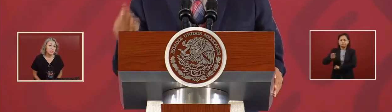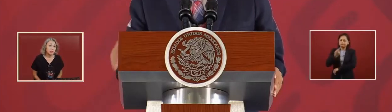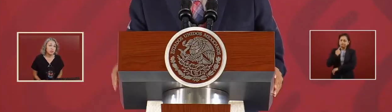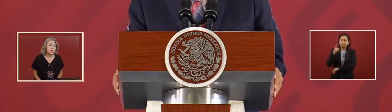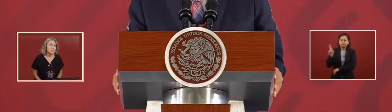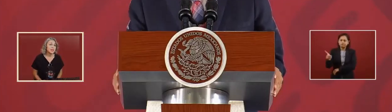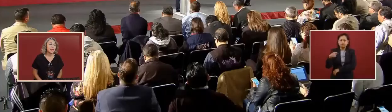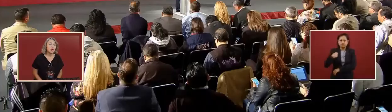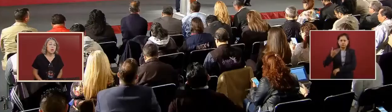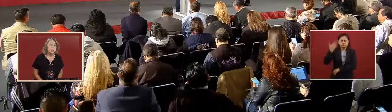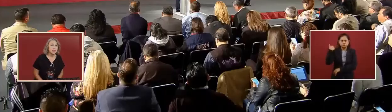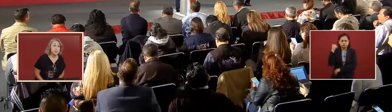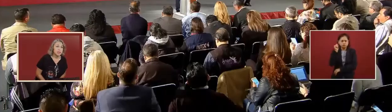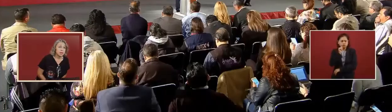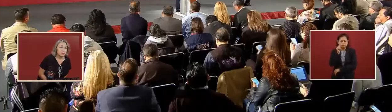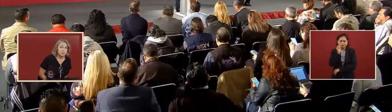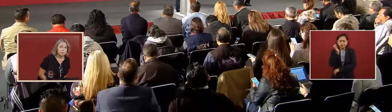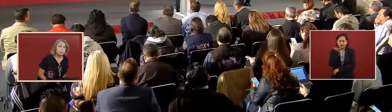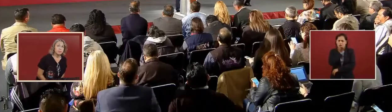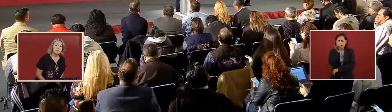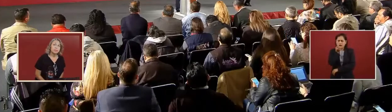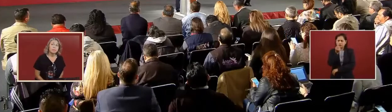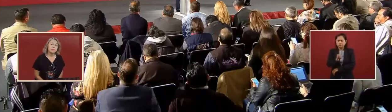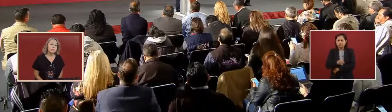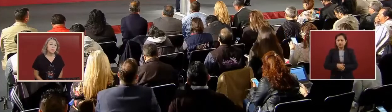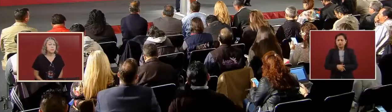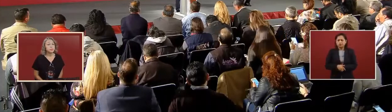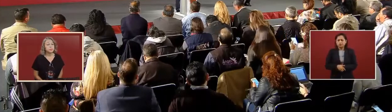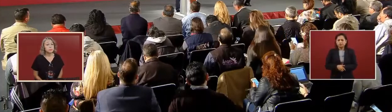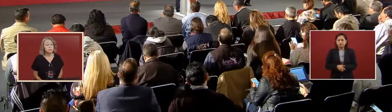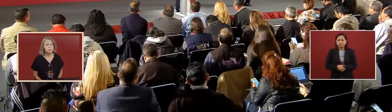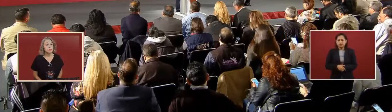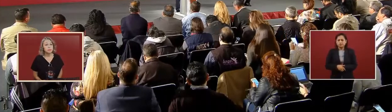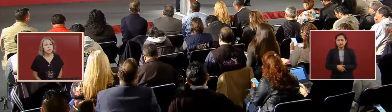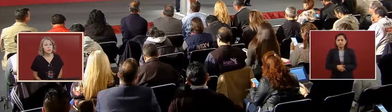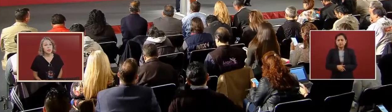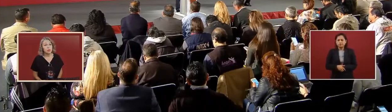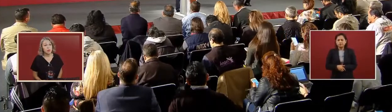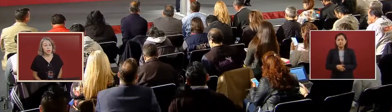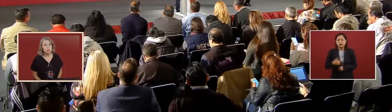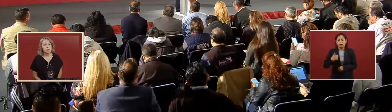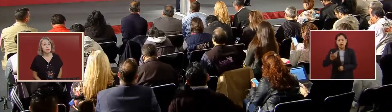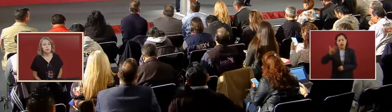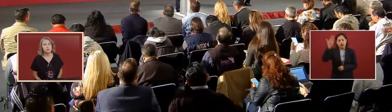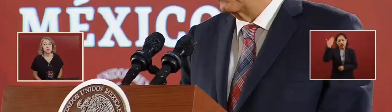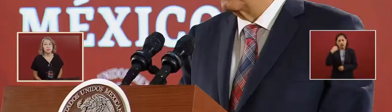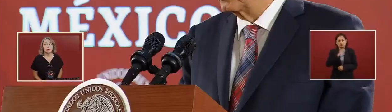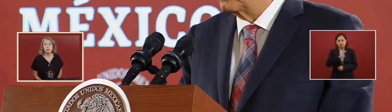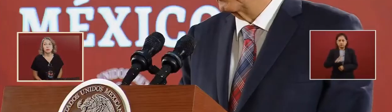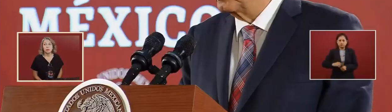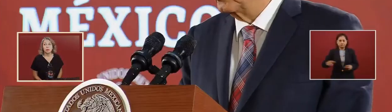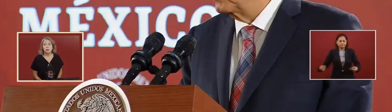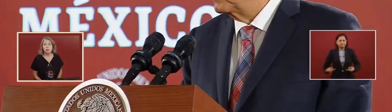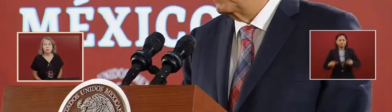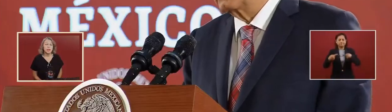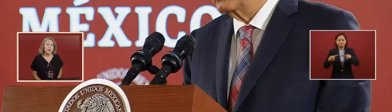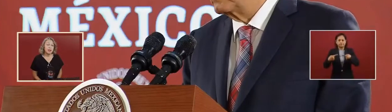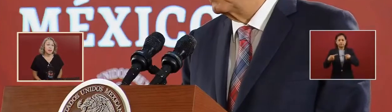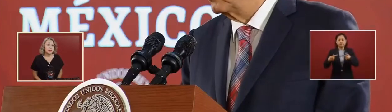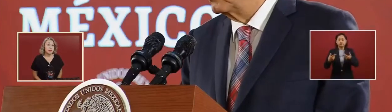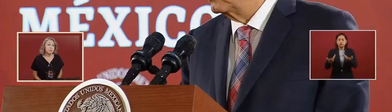when I was an opposing. But now I am not in that place,